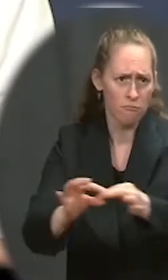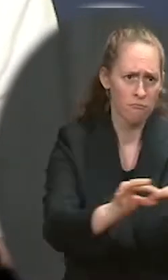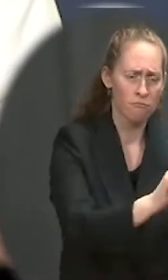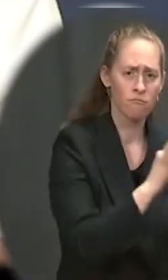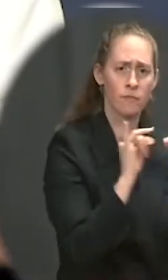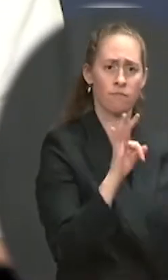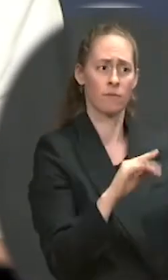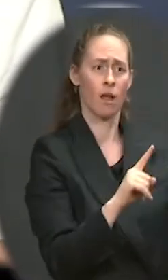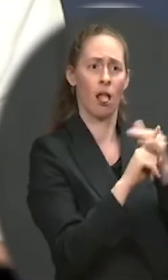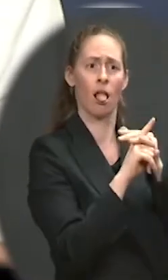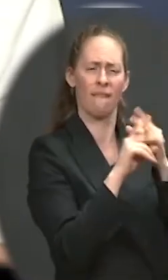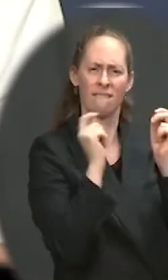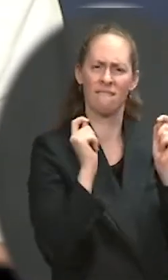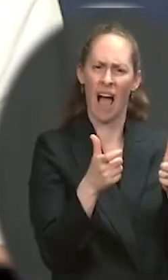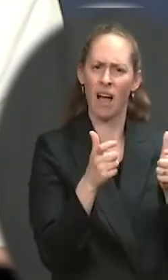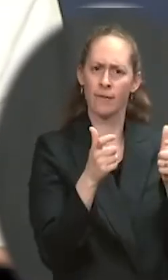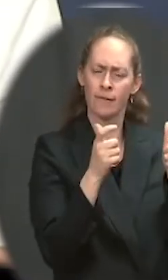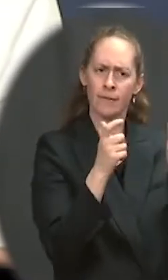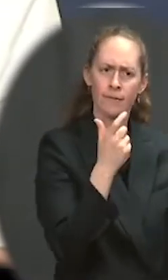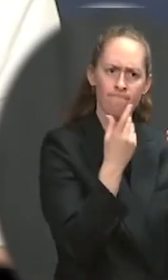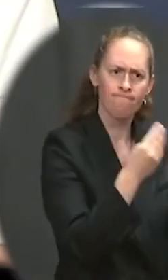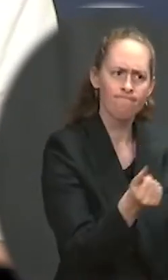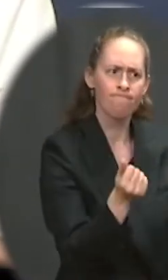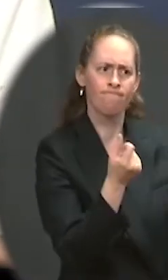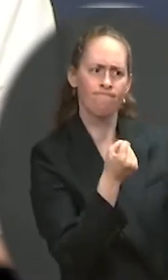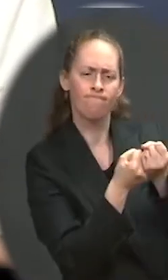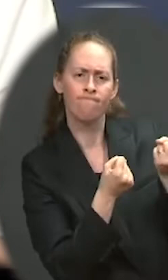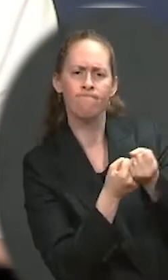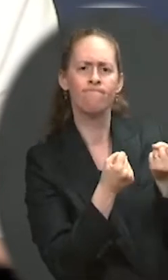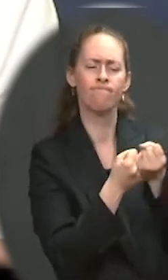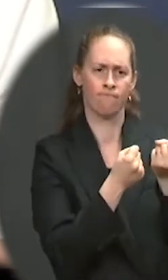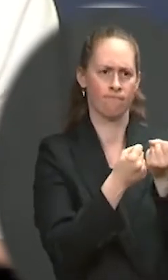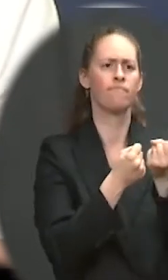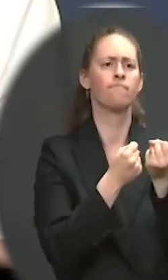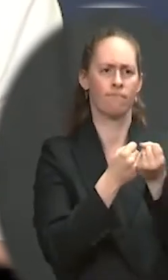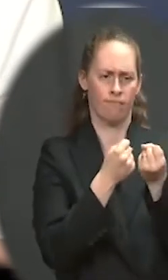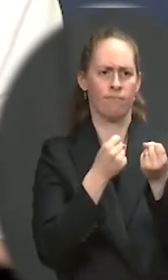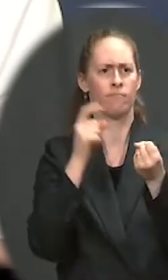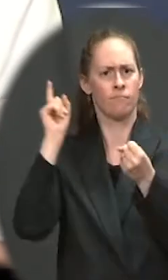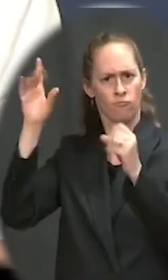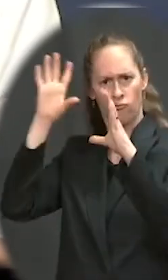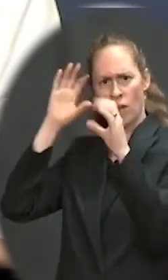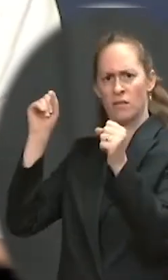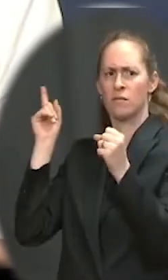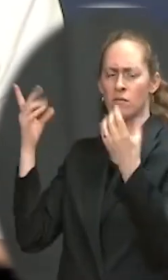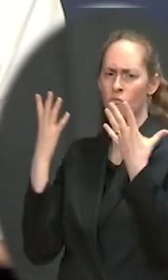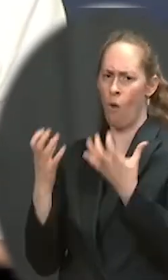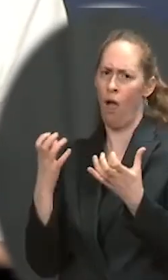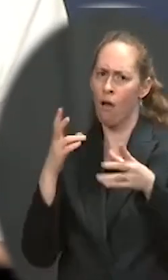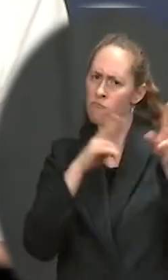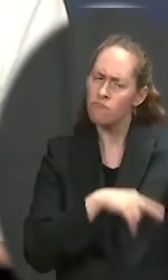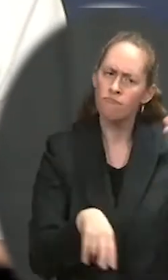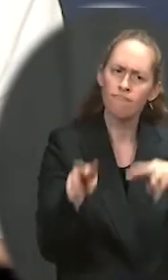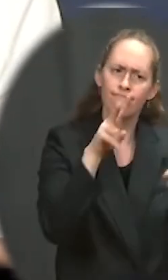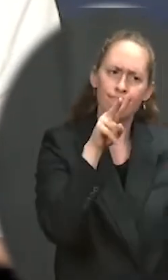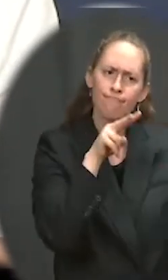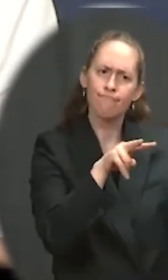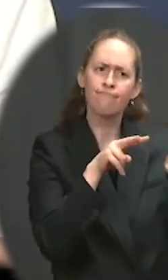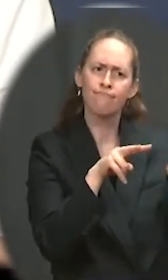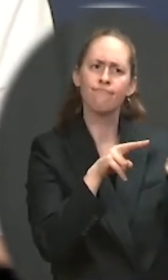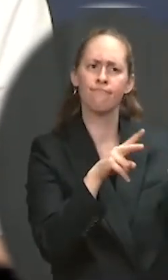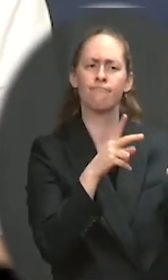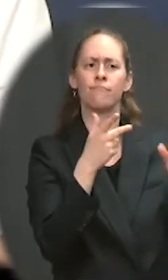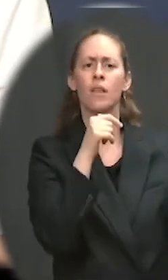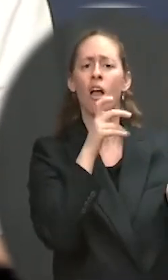And certainly, he's somebody who welcomes oversight and wants to do everything we can to reduce any waste, fraud, and abuse in these programs. And just finally,